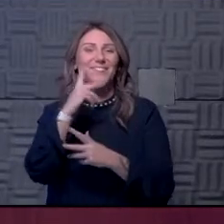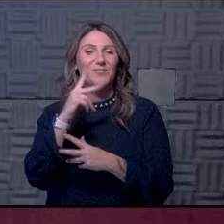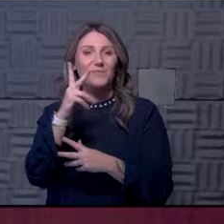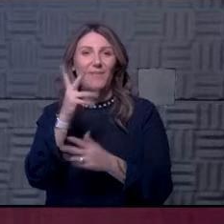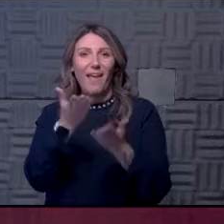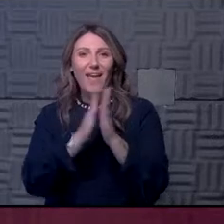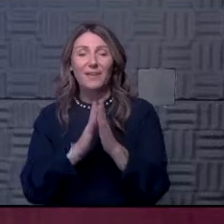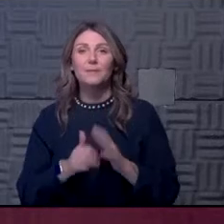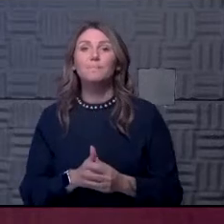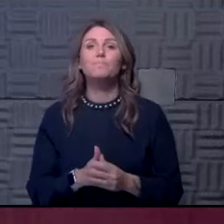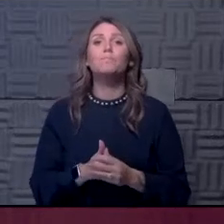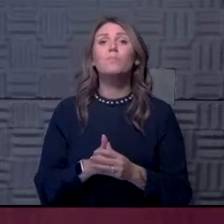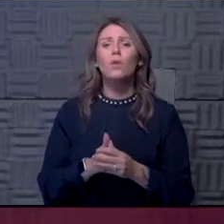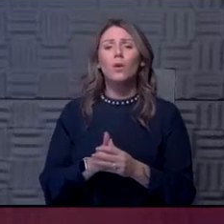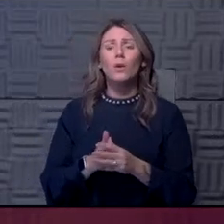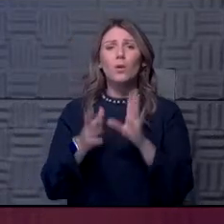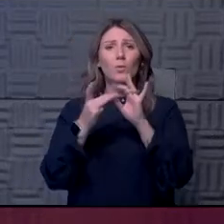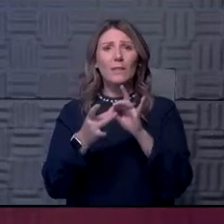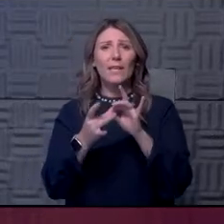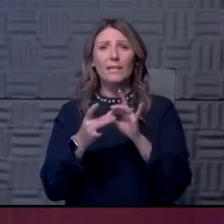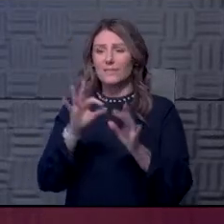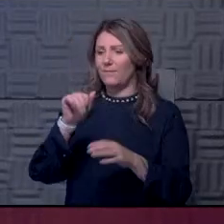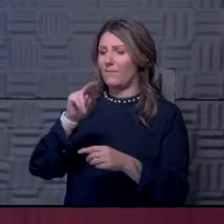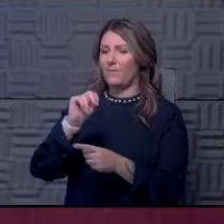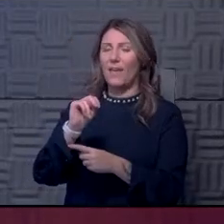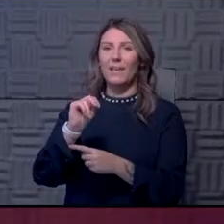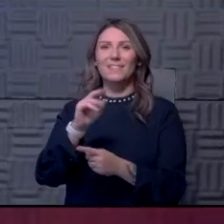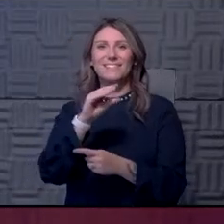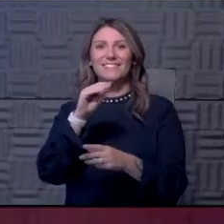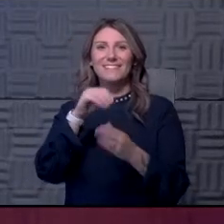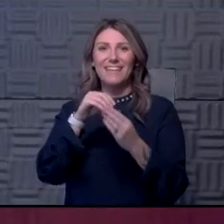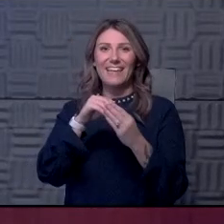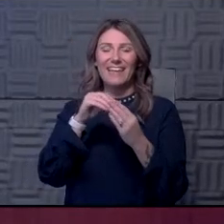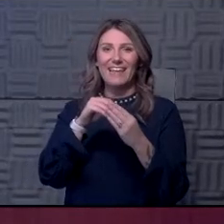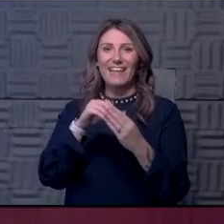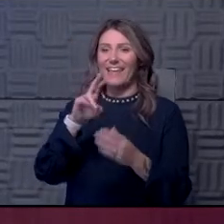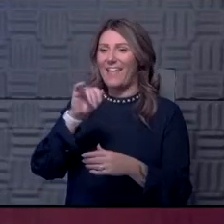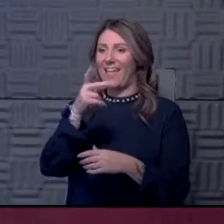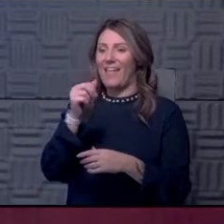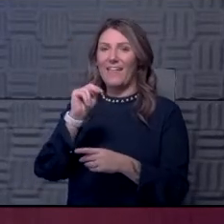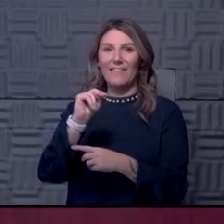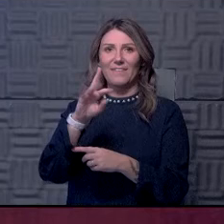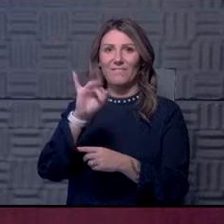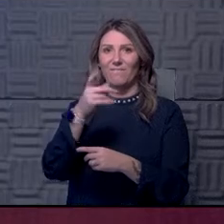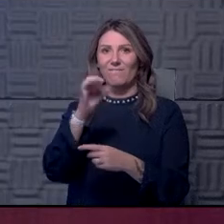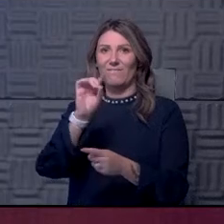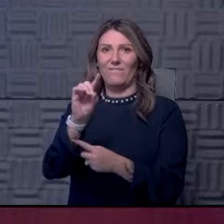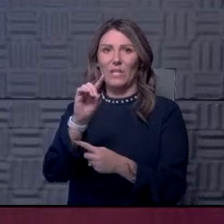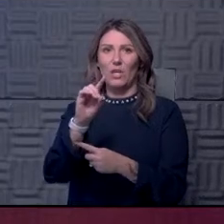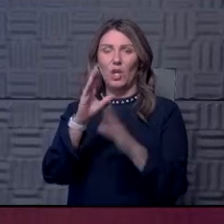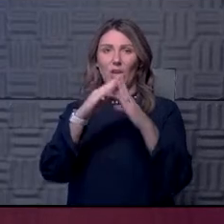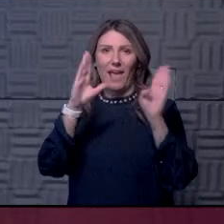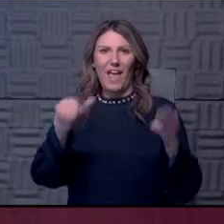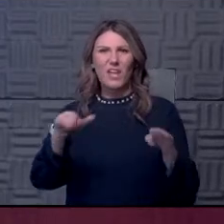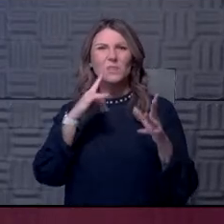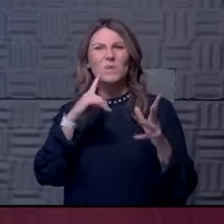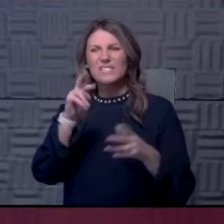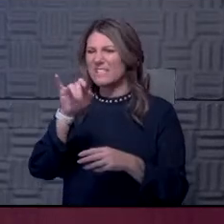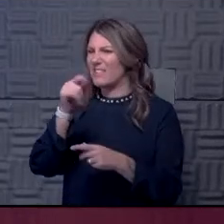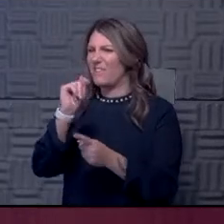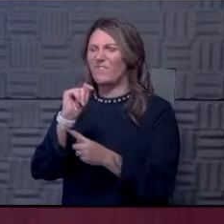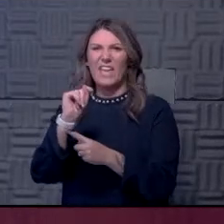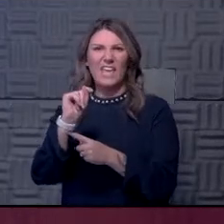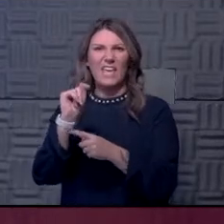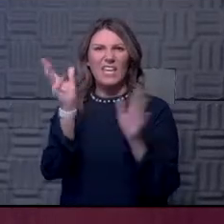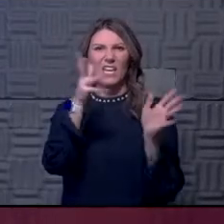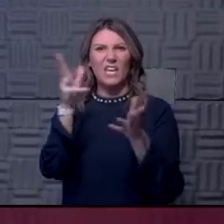Isaac wants to know, as far as fans in Allen Fieldhouse, how will they be keeping people safe? What's the ventilation like in there? Well, Chris,